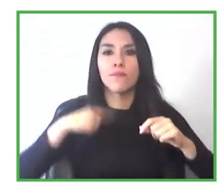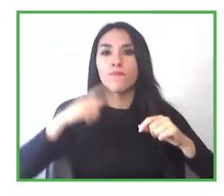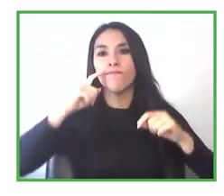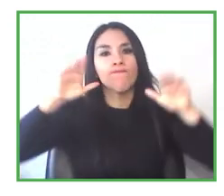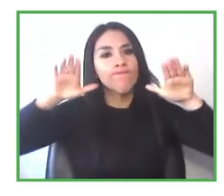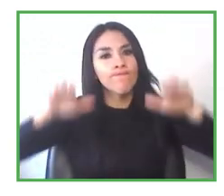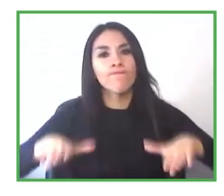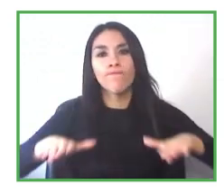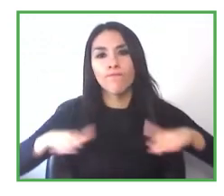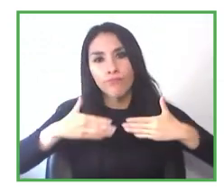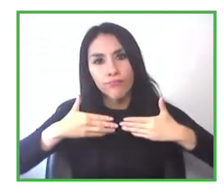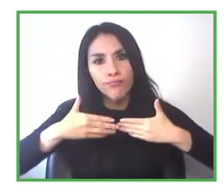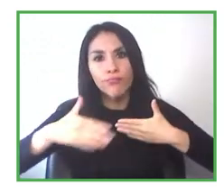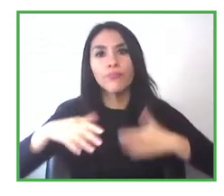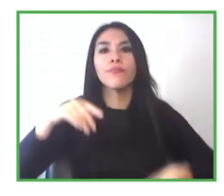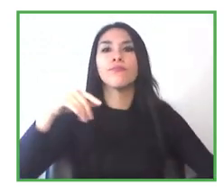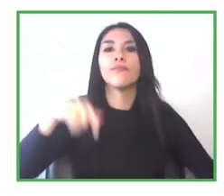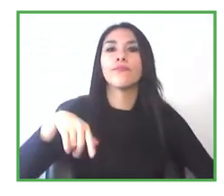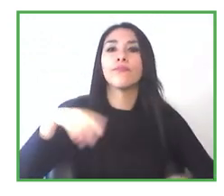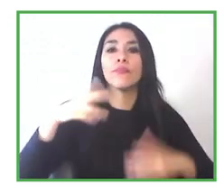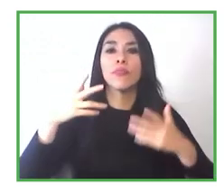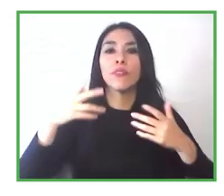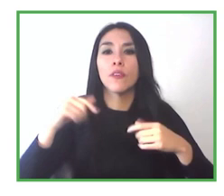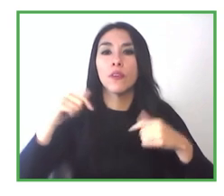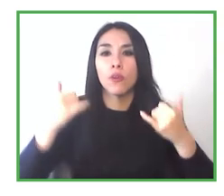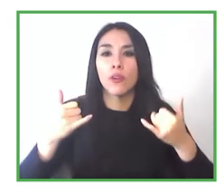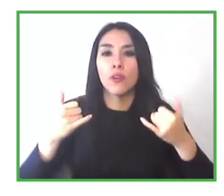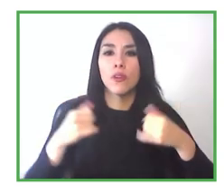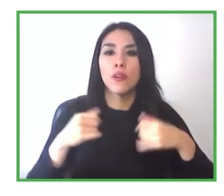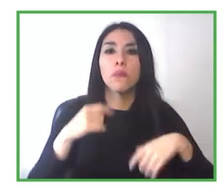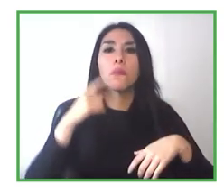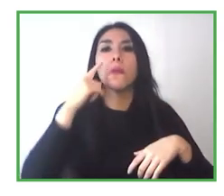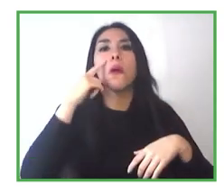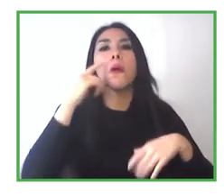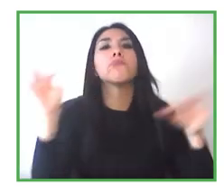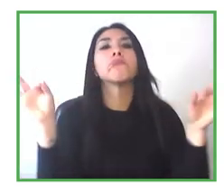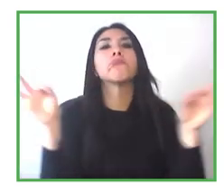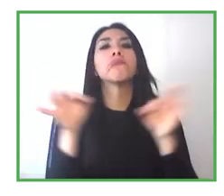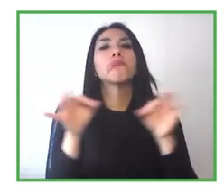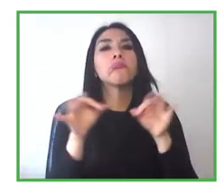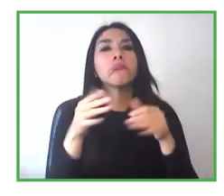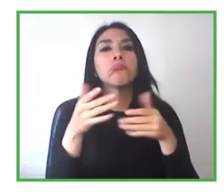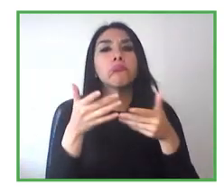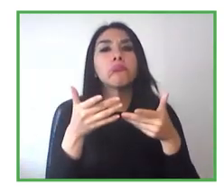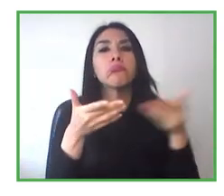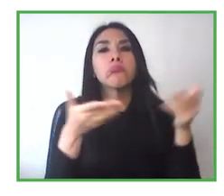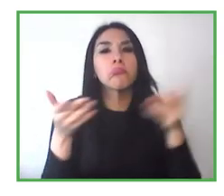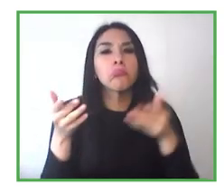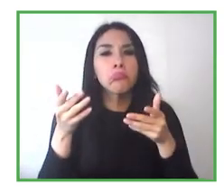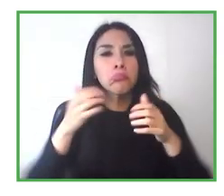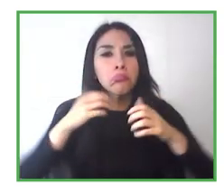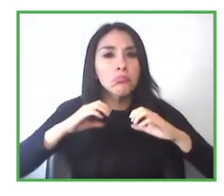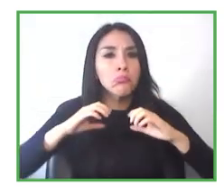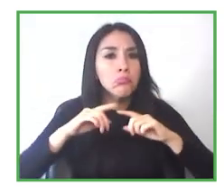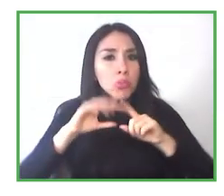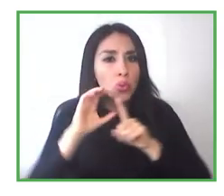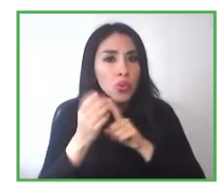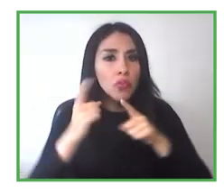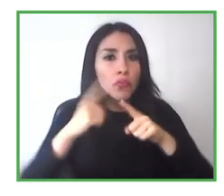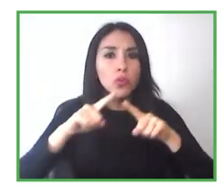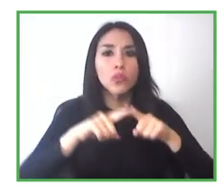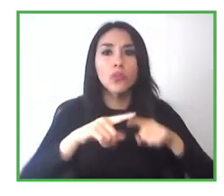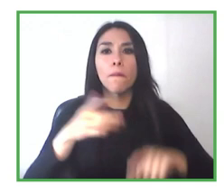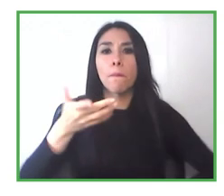person can continue in their working positions together with assess instructions for a person